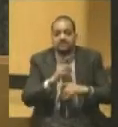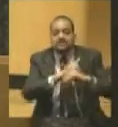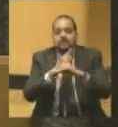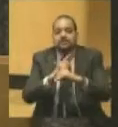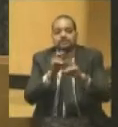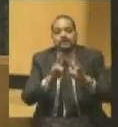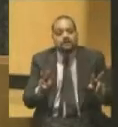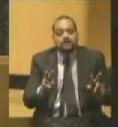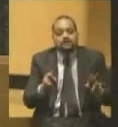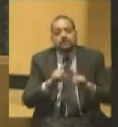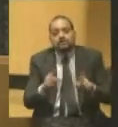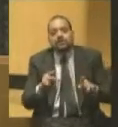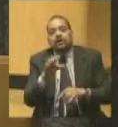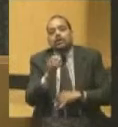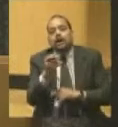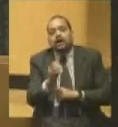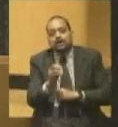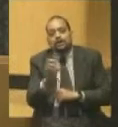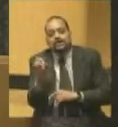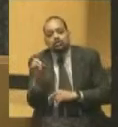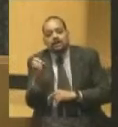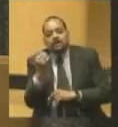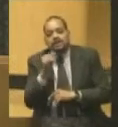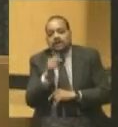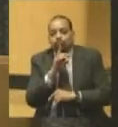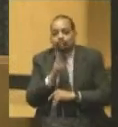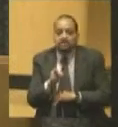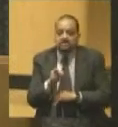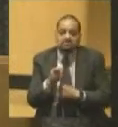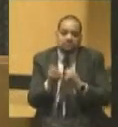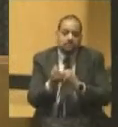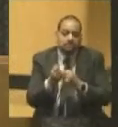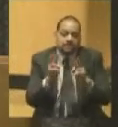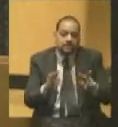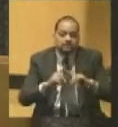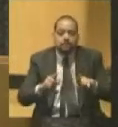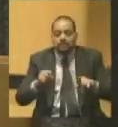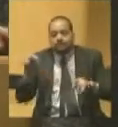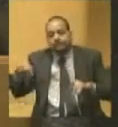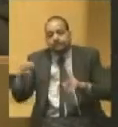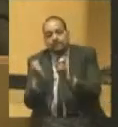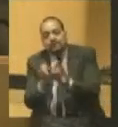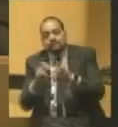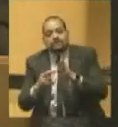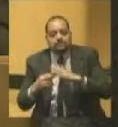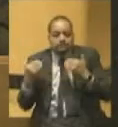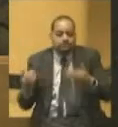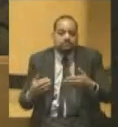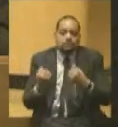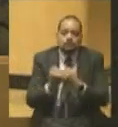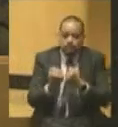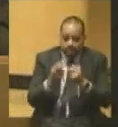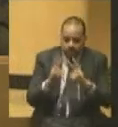the Ohio Democrats would have given it had Jewett been the candidate as planned. But from afar,